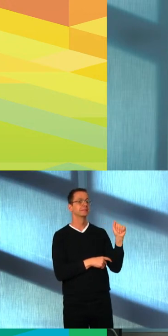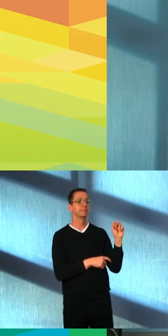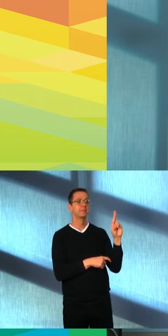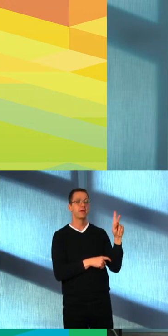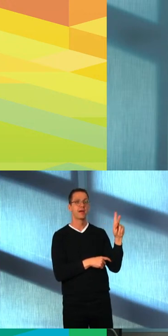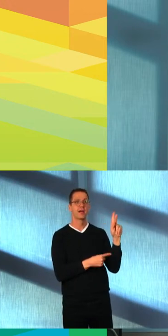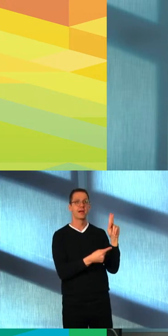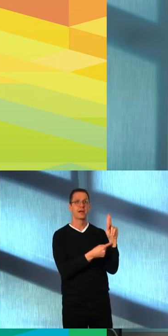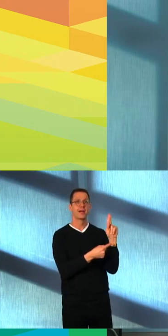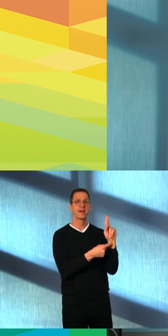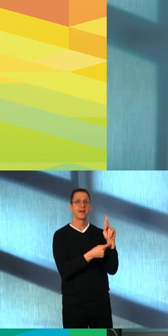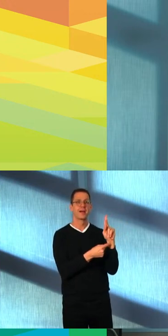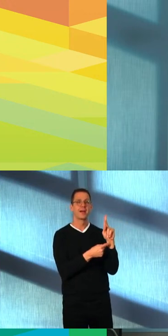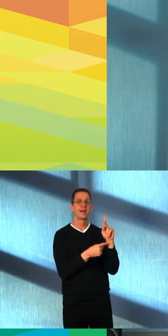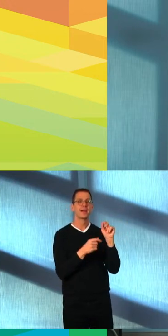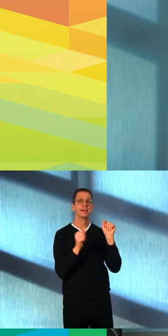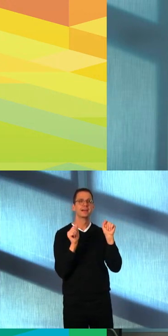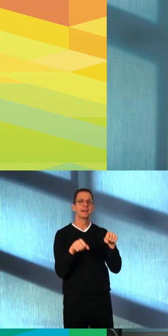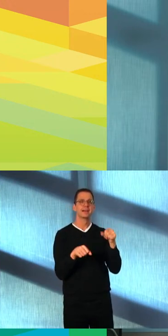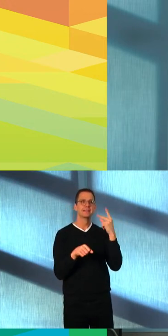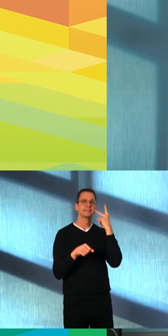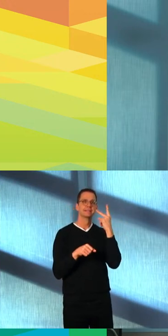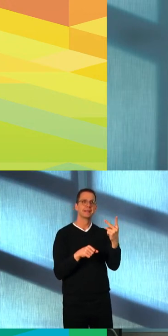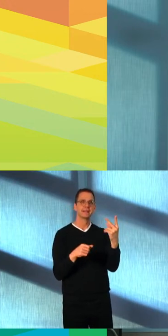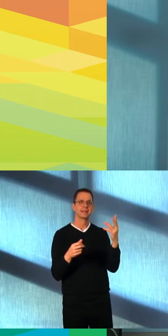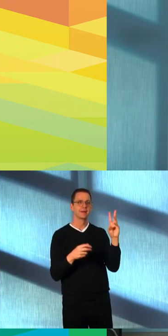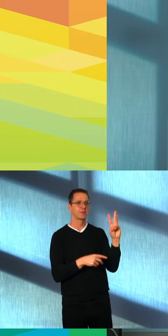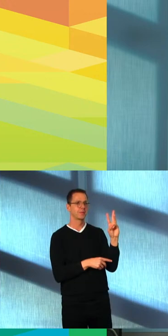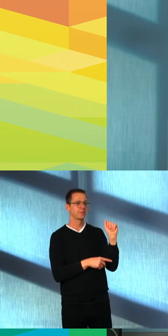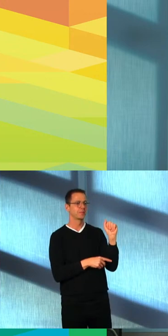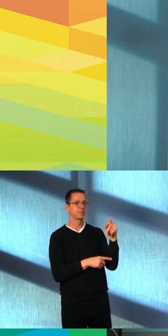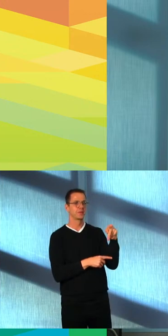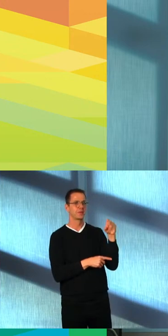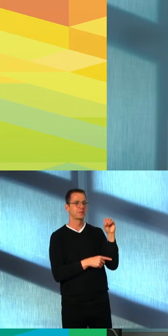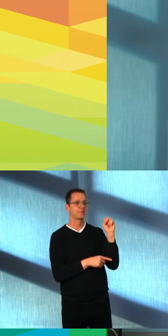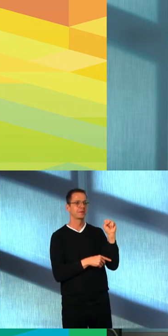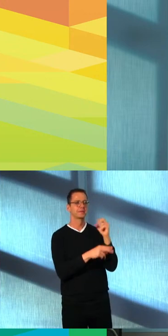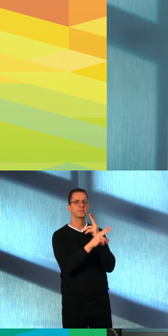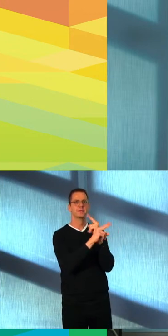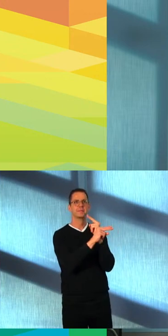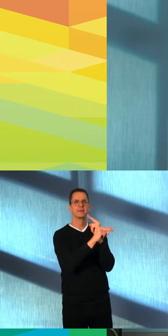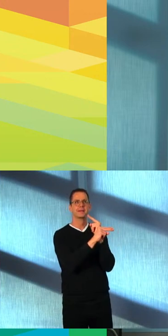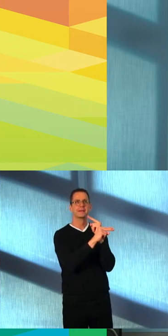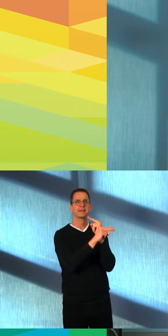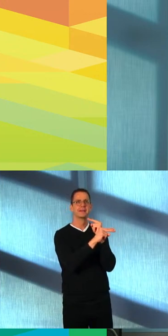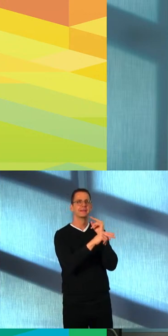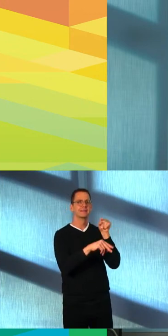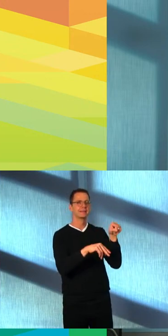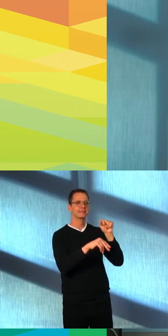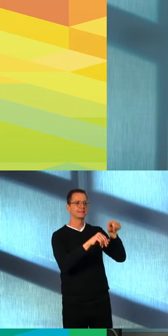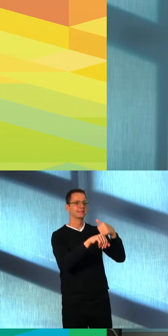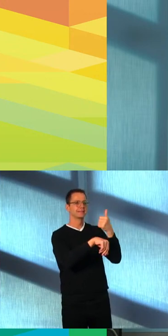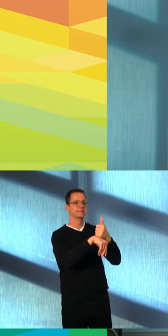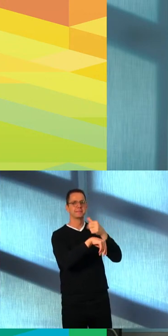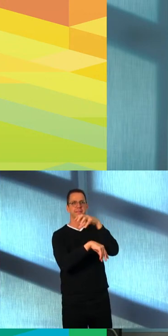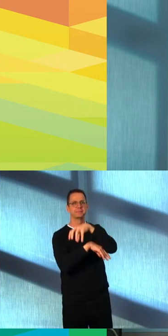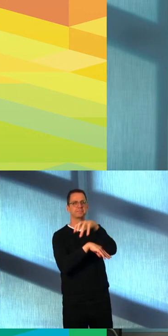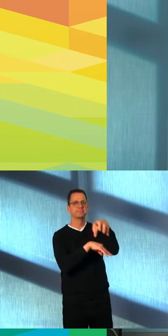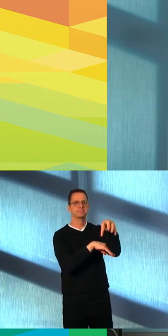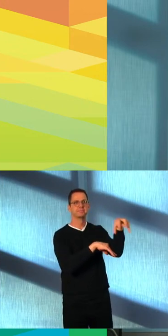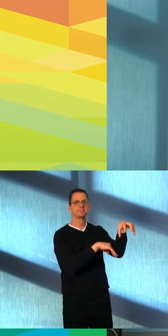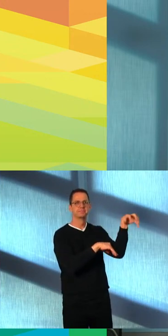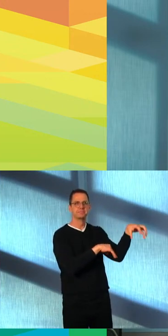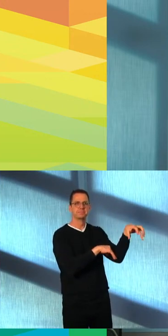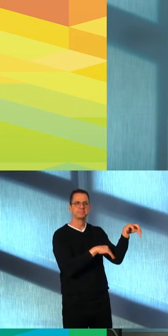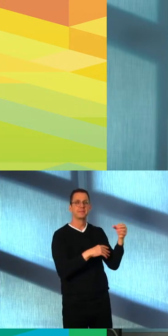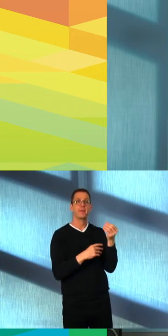Hills House Park that just ended, and the larger-than-life Fantastic Planet humanoid statues, which are incidentally up until this Sunday, if